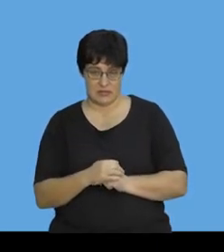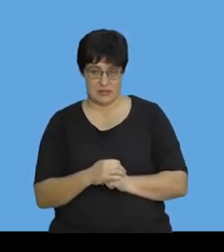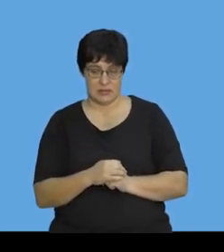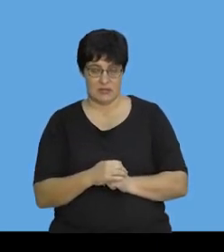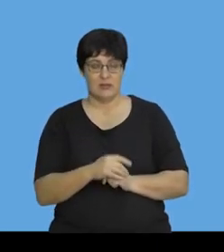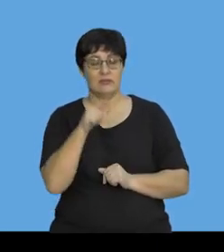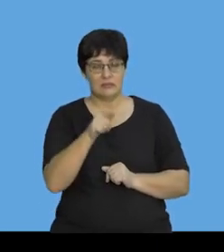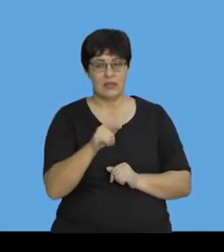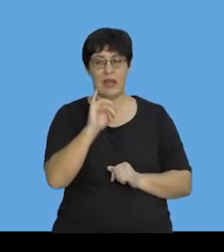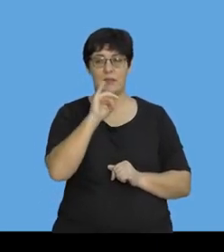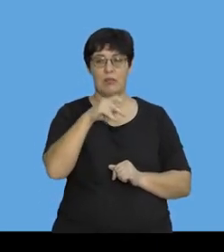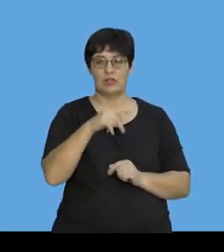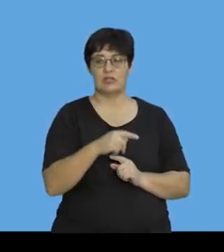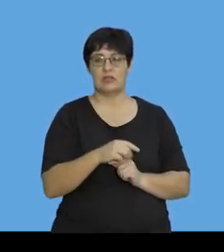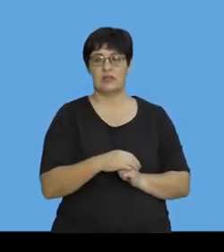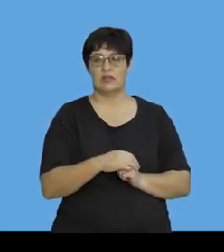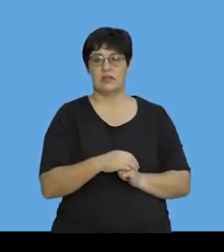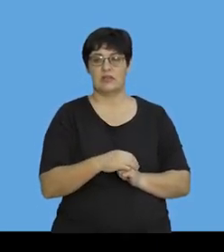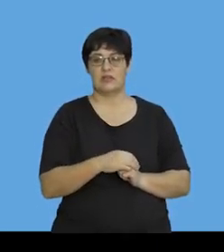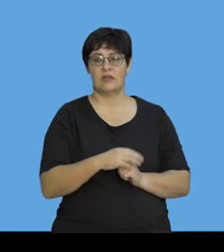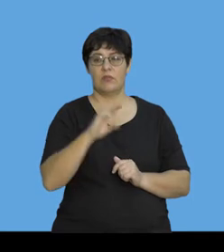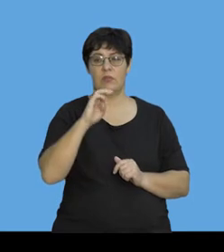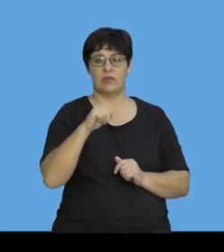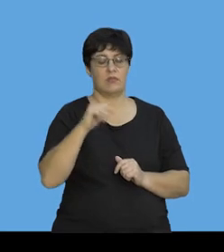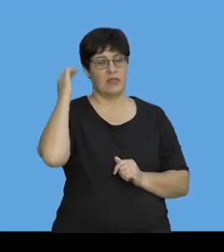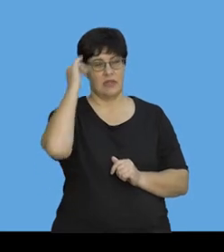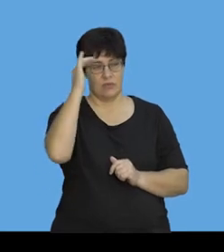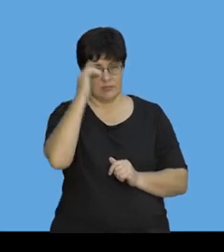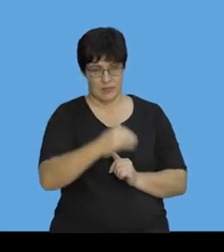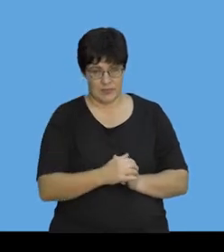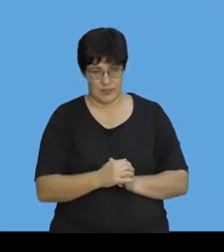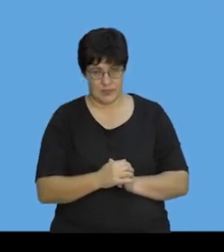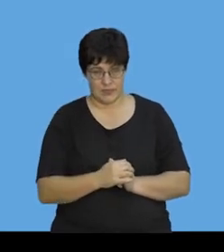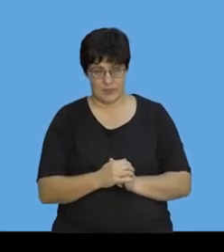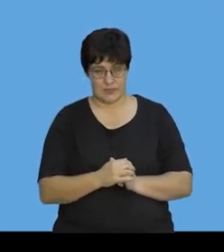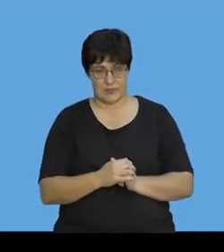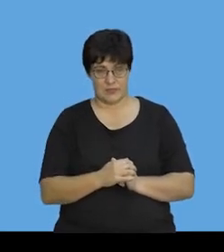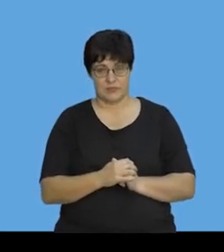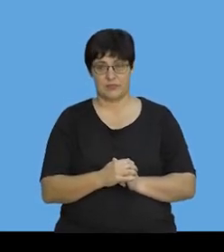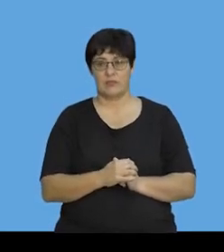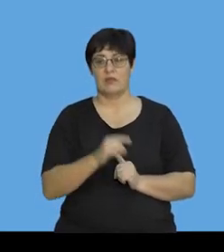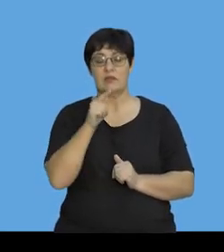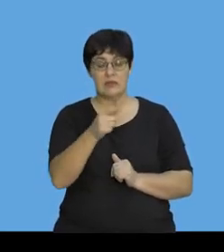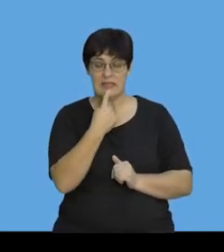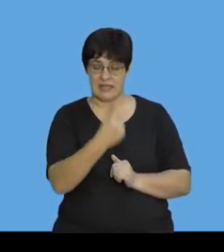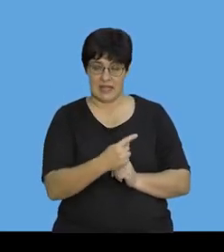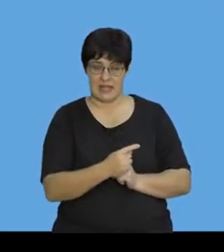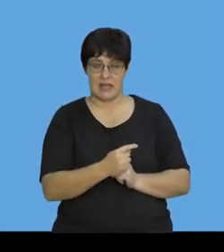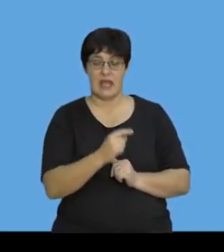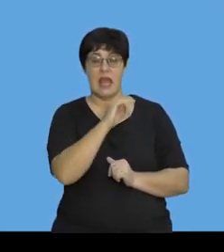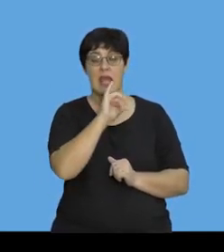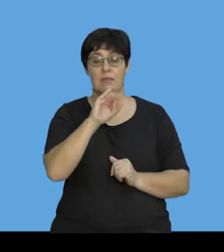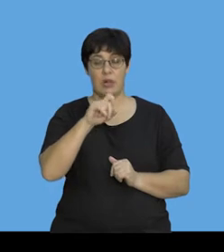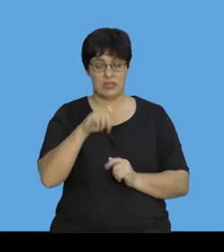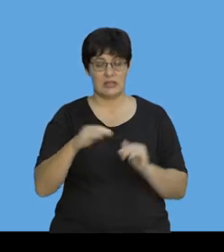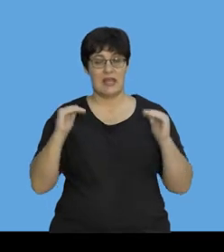This is the impulse momentum theorem. This is a new word, new one for you, okay? And this says to us that